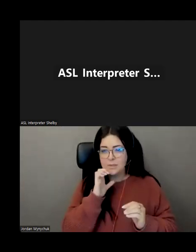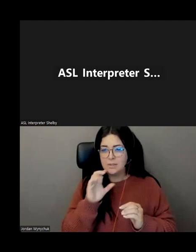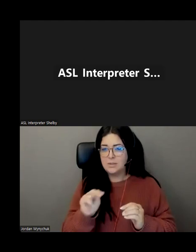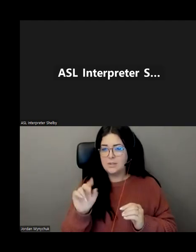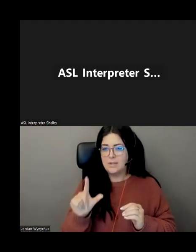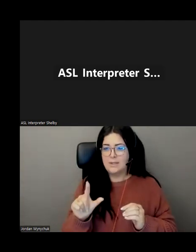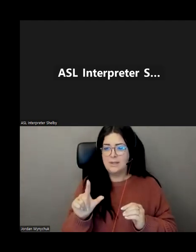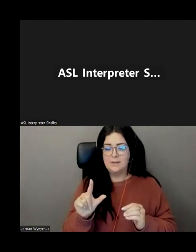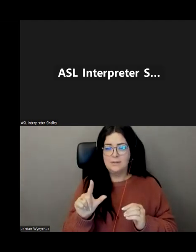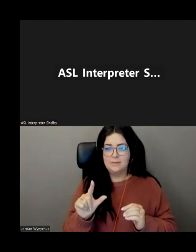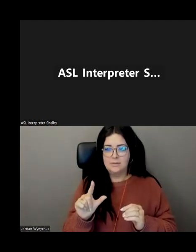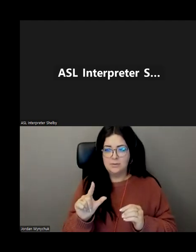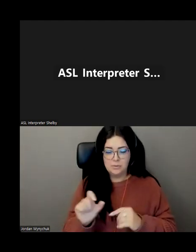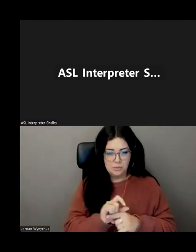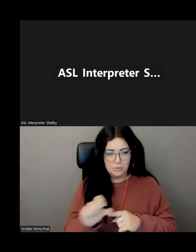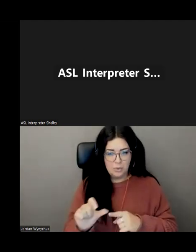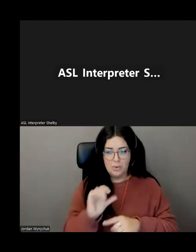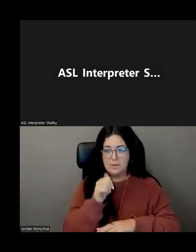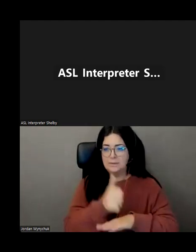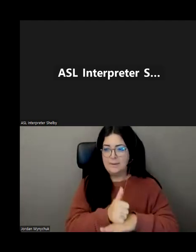lifeline so it's very easy to sign up